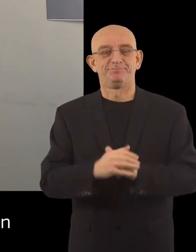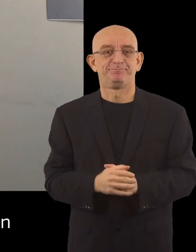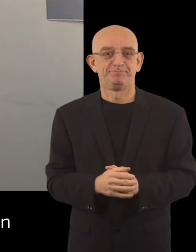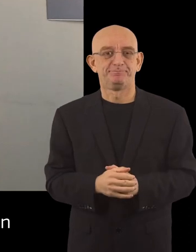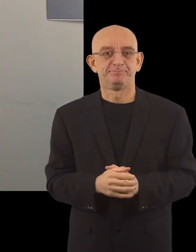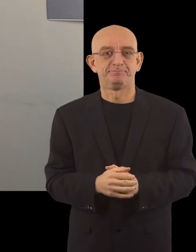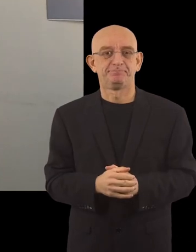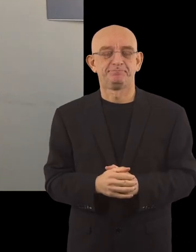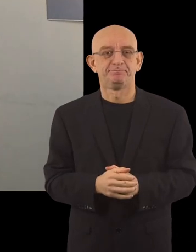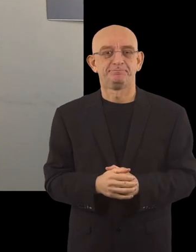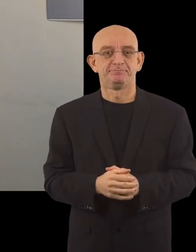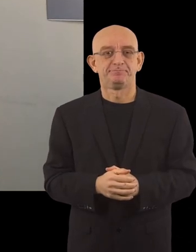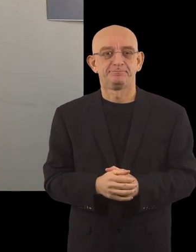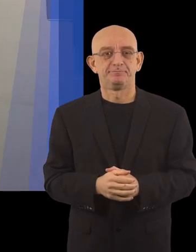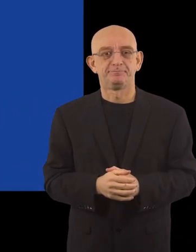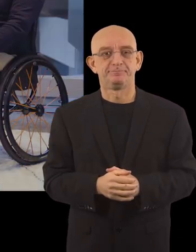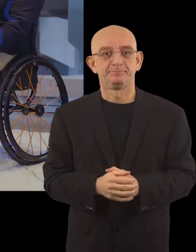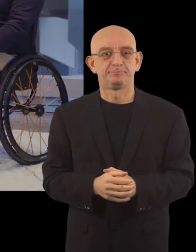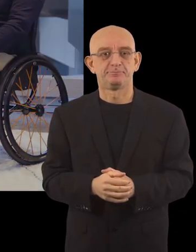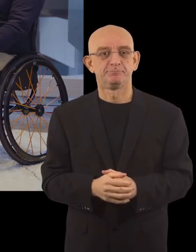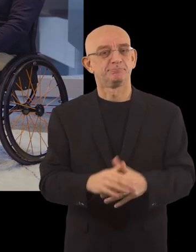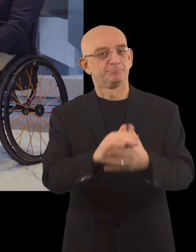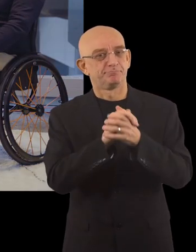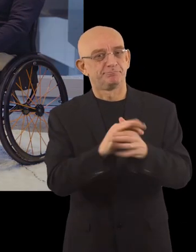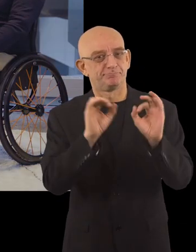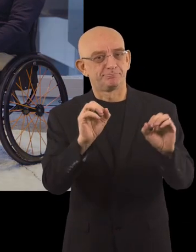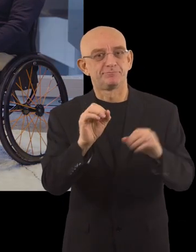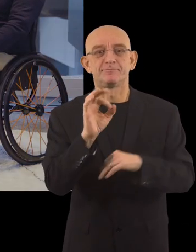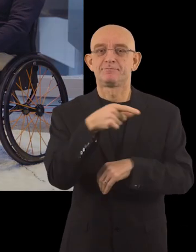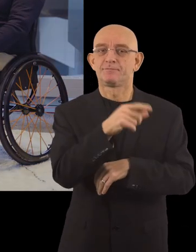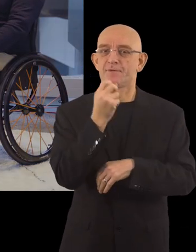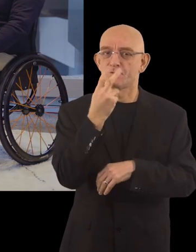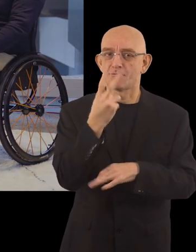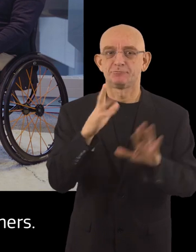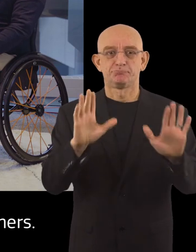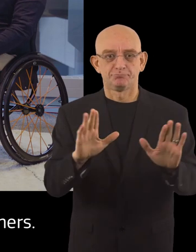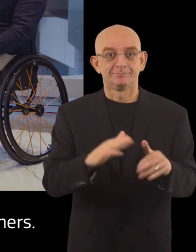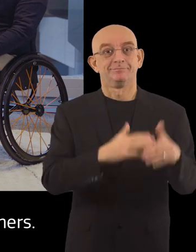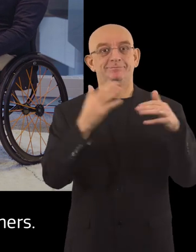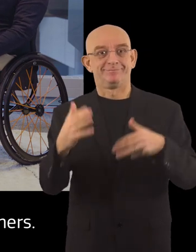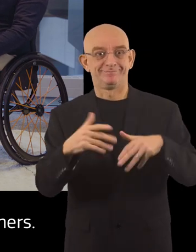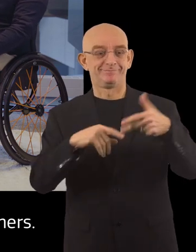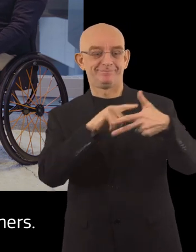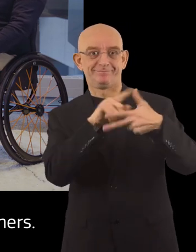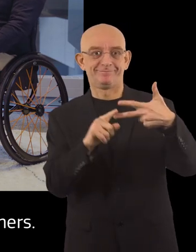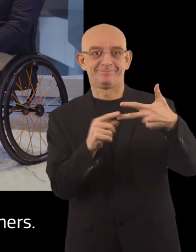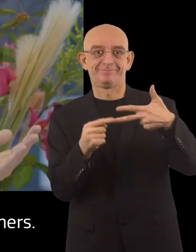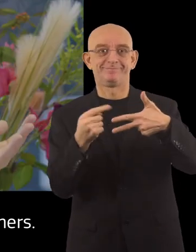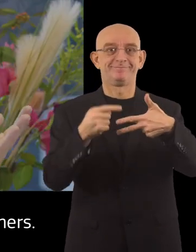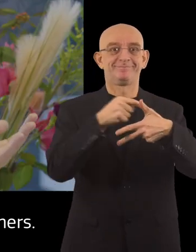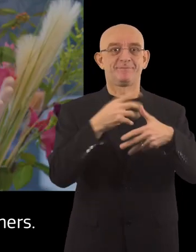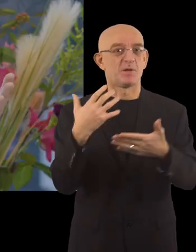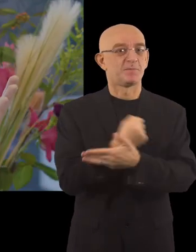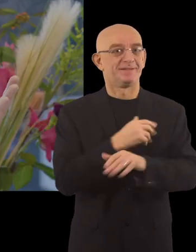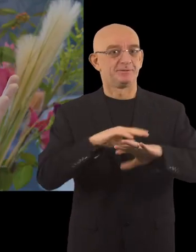special mention for built environment. Congratulations again, Florence. We're going to now move to the three winners.